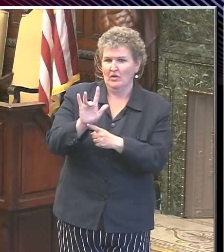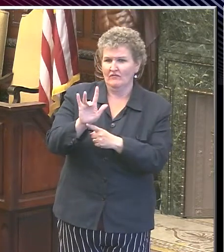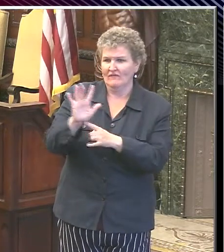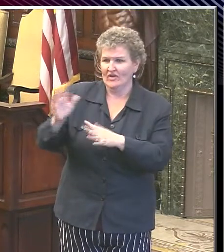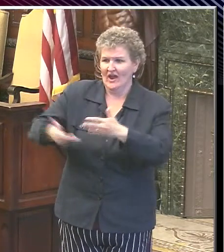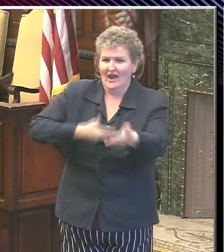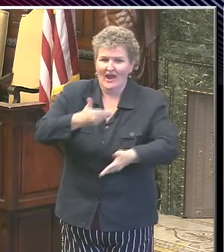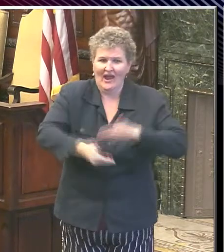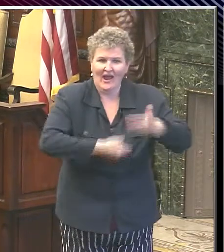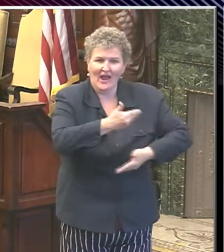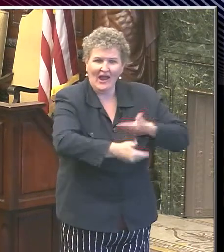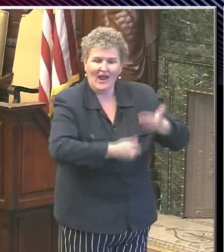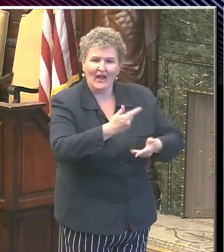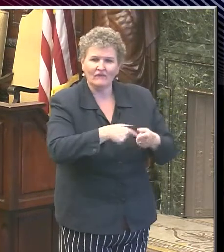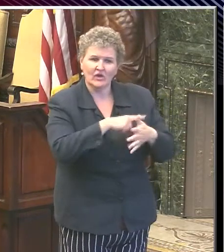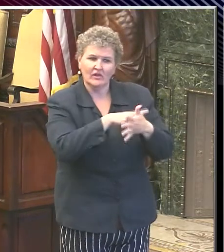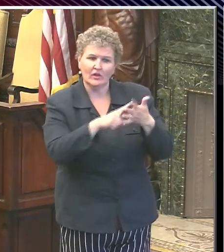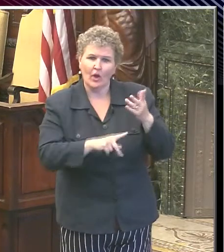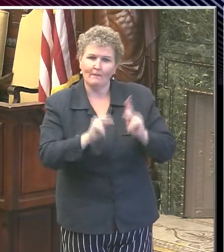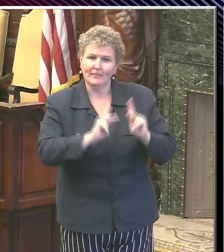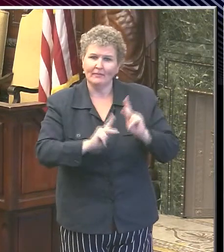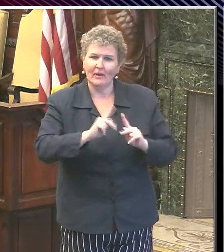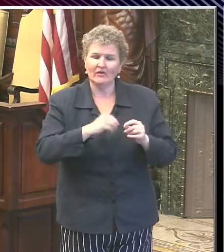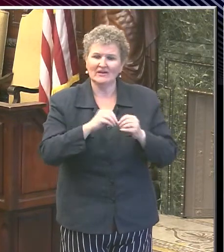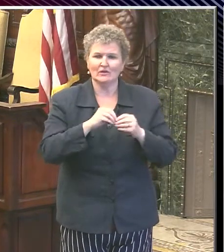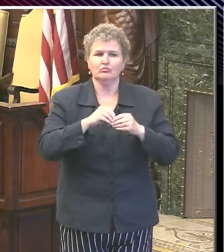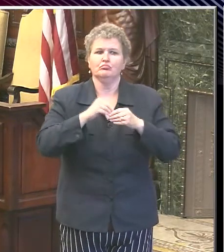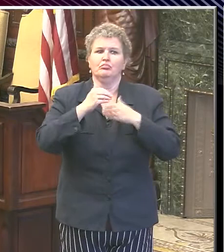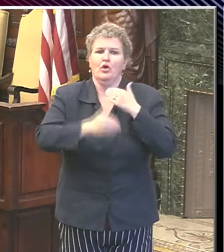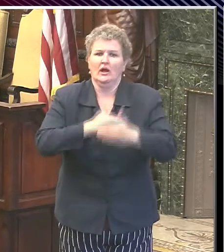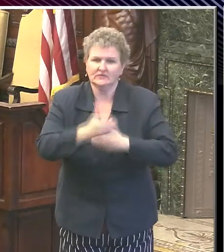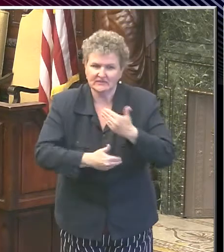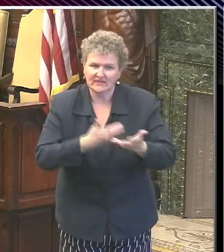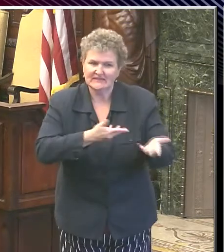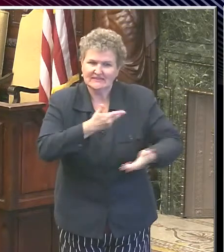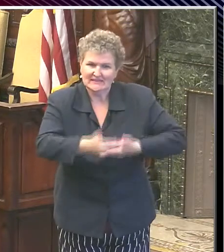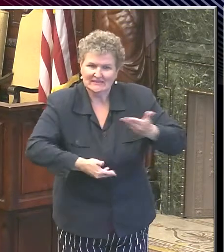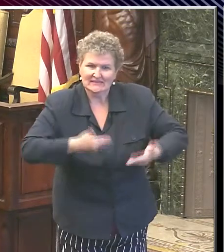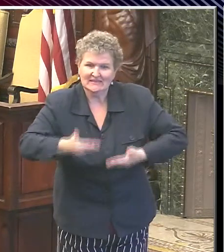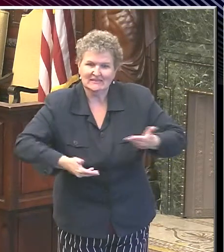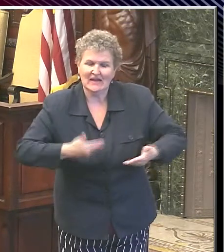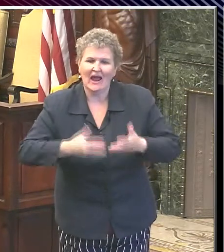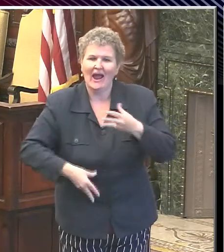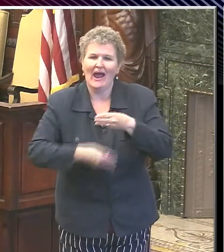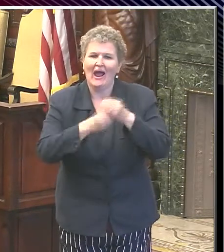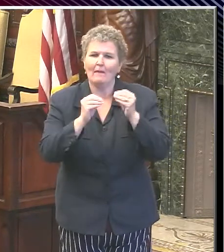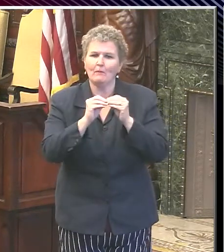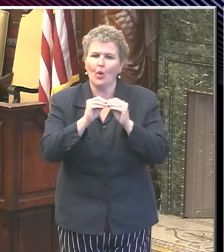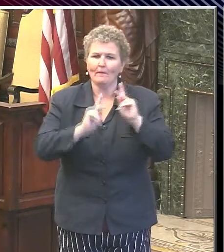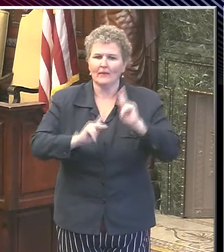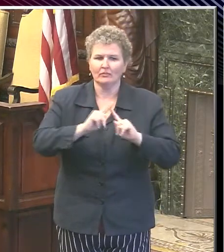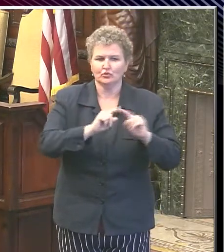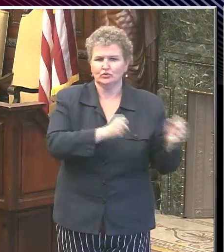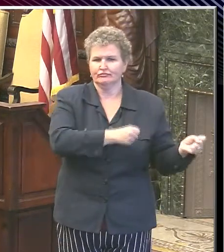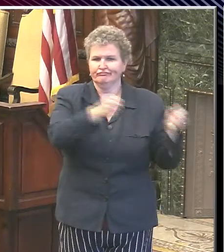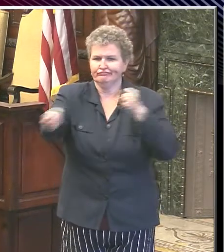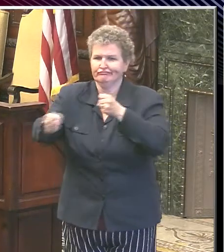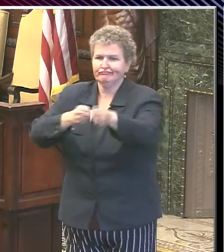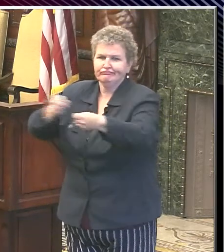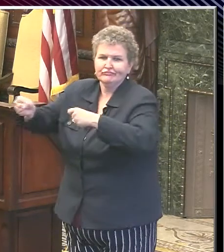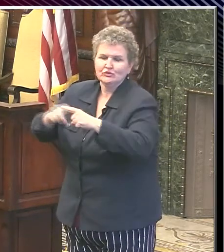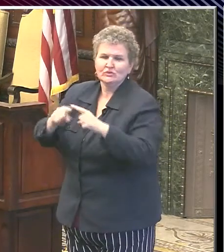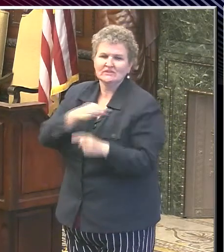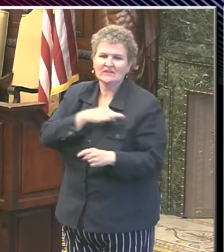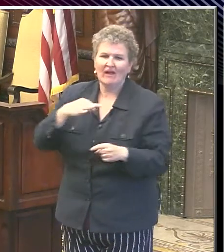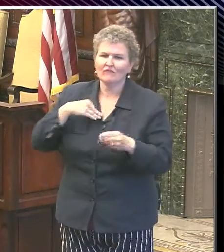those have been processed or being processed so that they can add to the complement of people doing sanitation work.